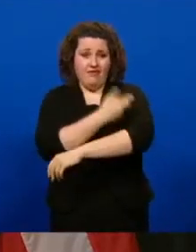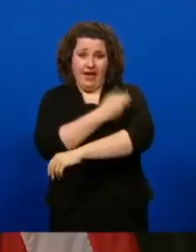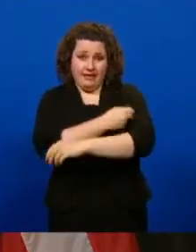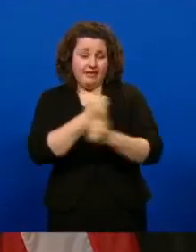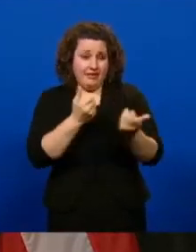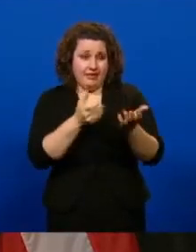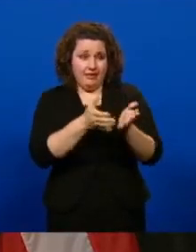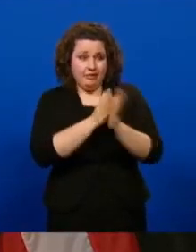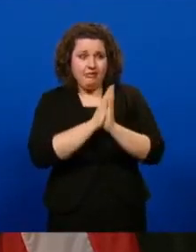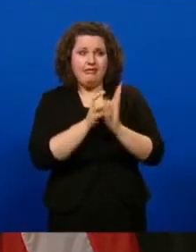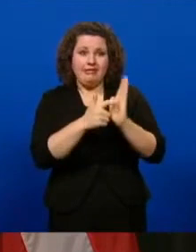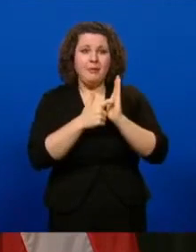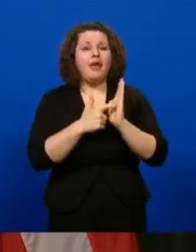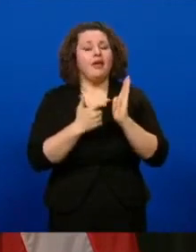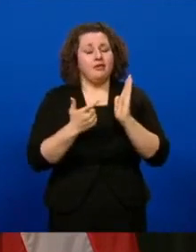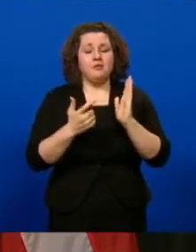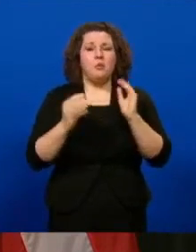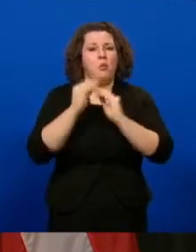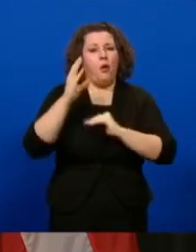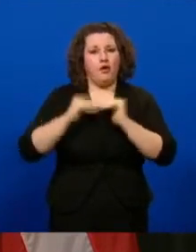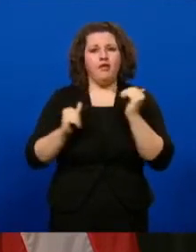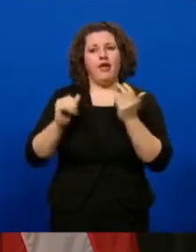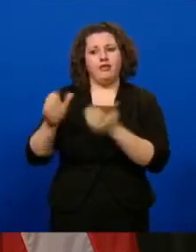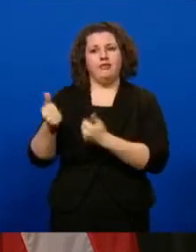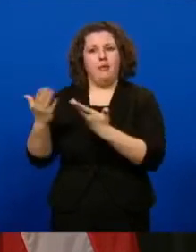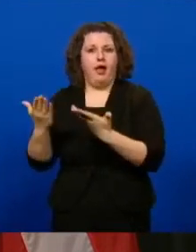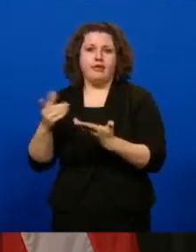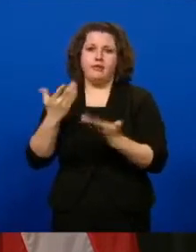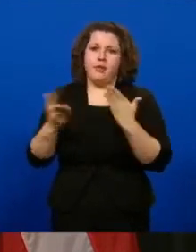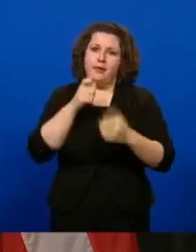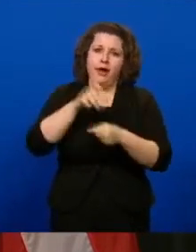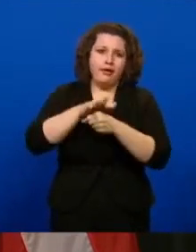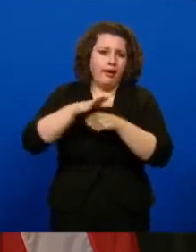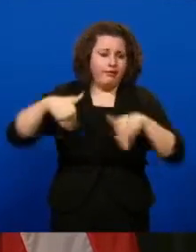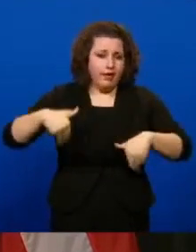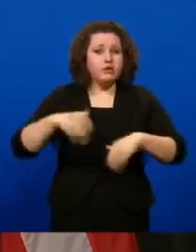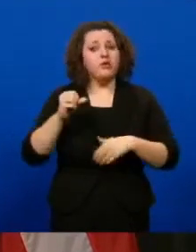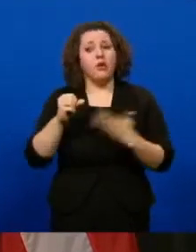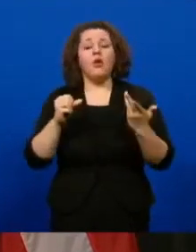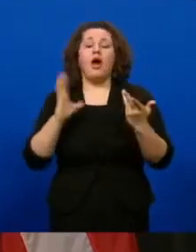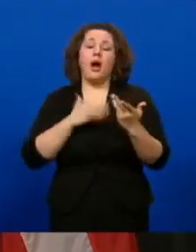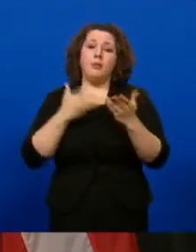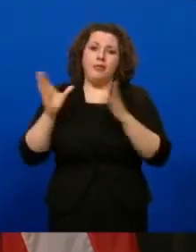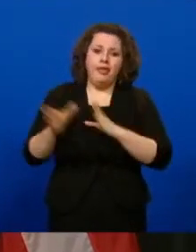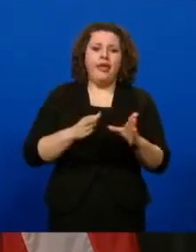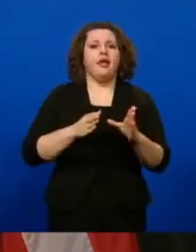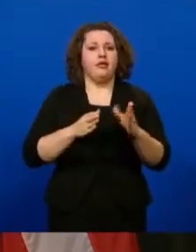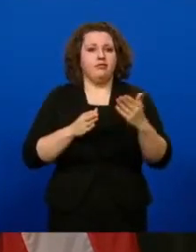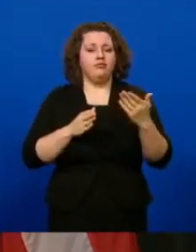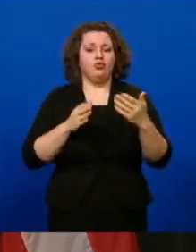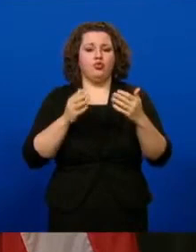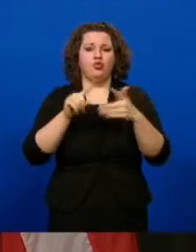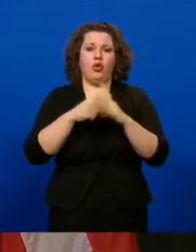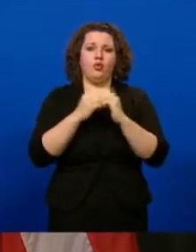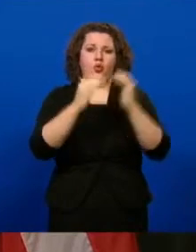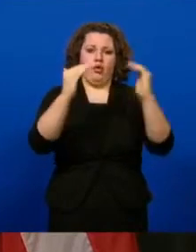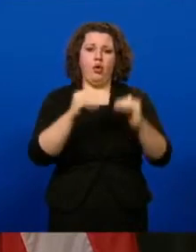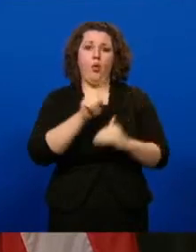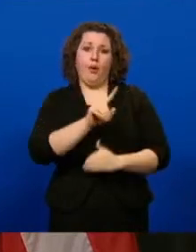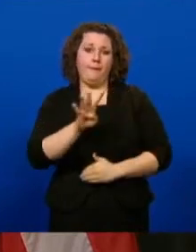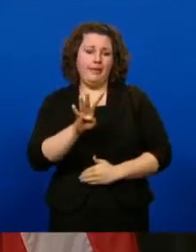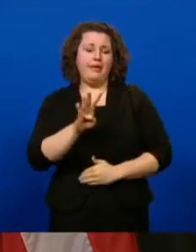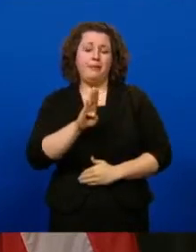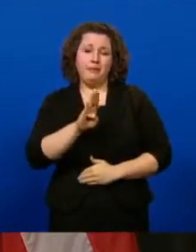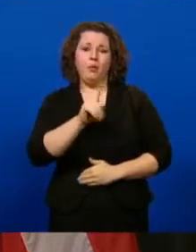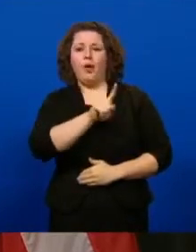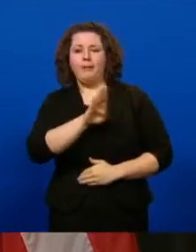supply for some time. So, as we begin to expand eligibility for vaccination and move into 1B, it will still be